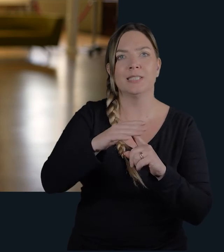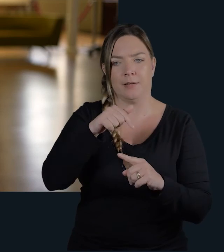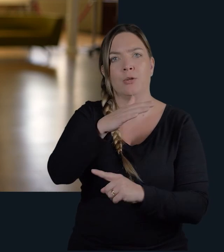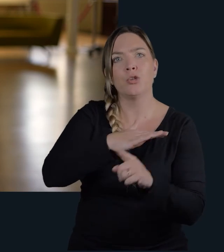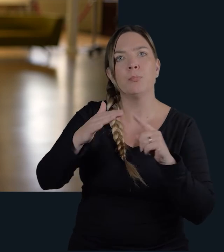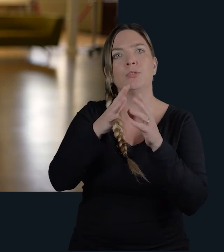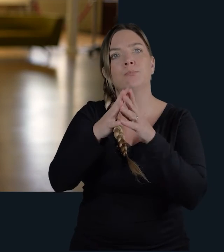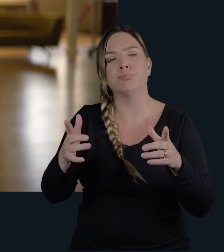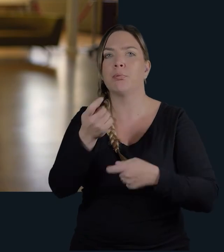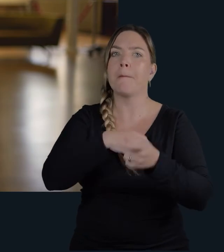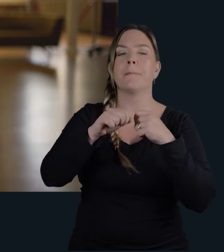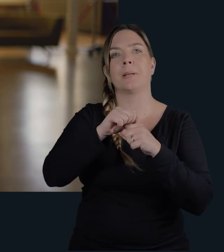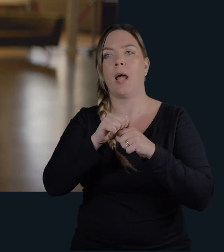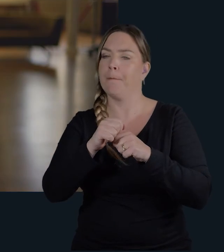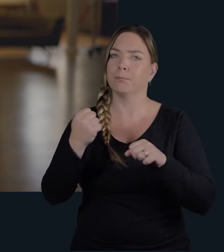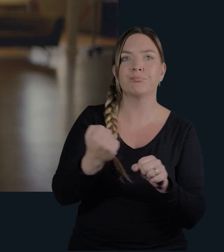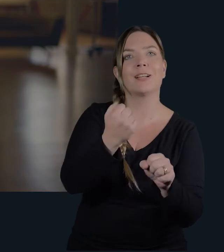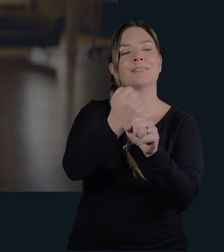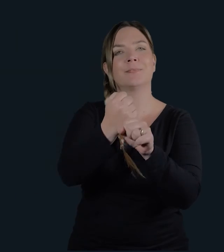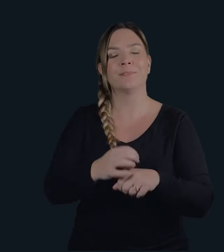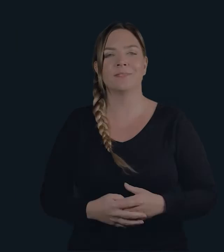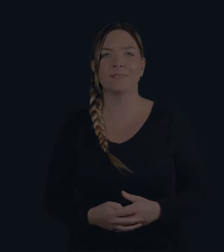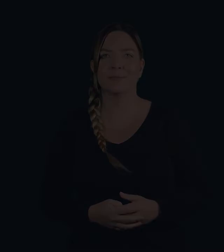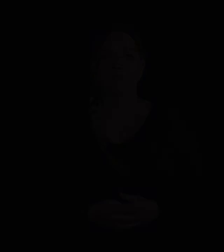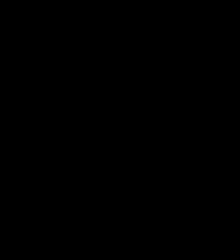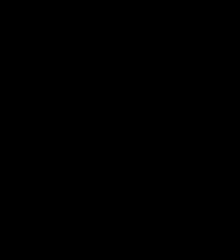community to expand and turn into something productive.